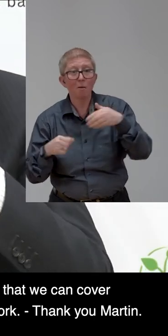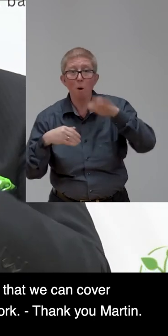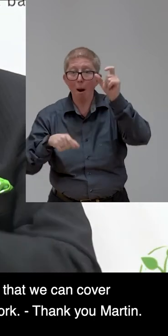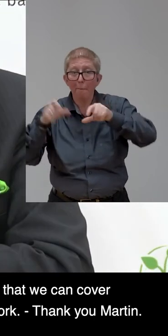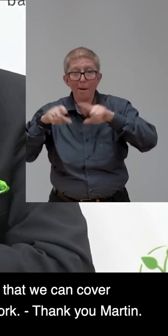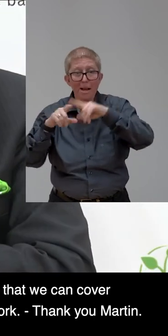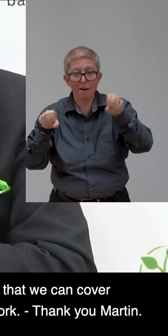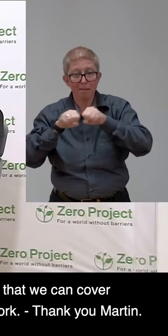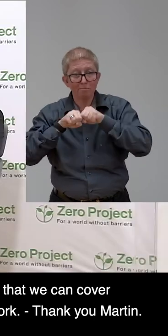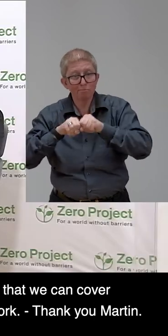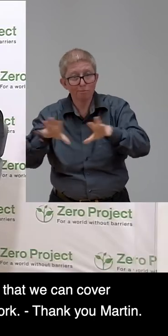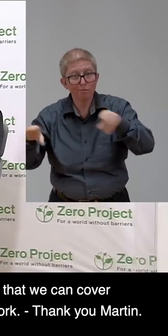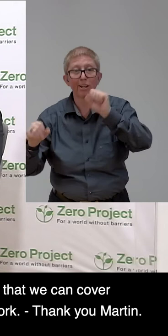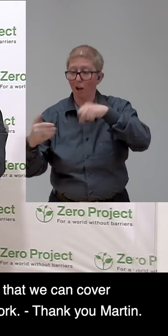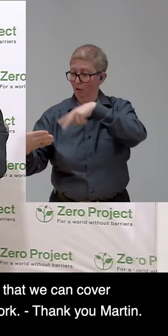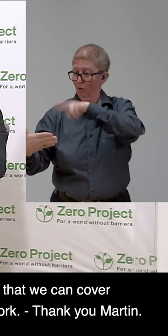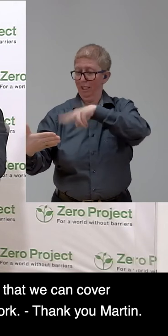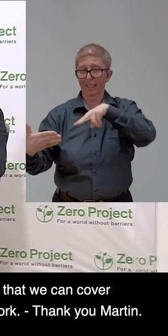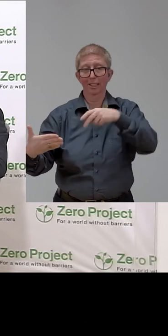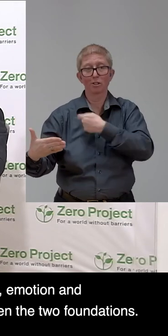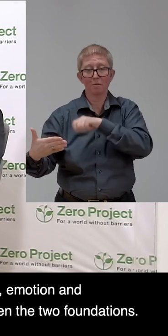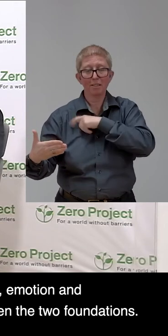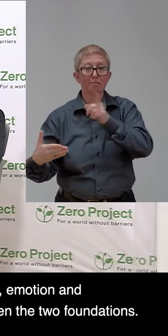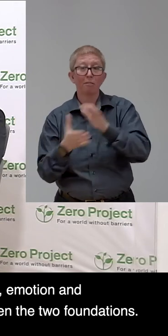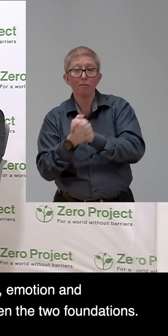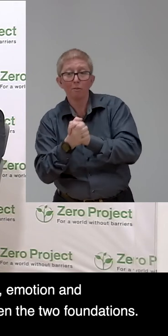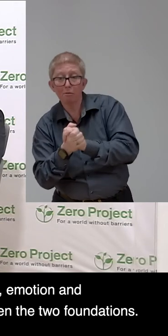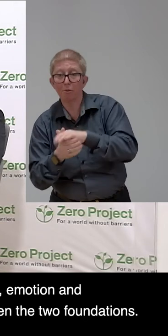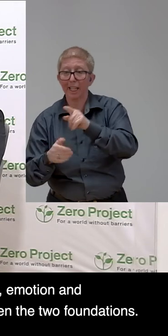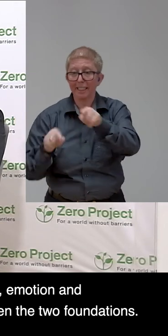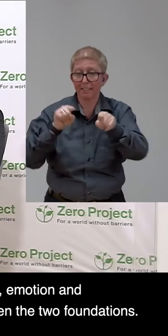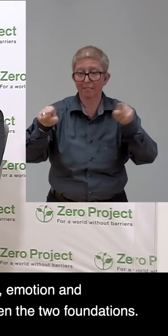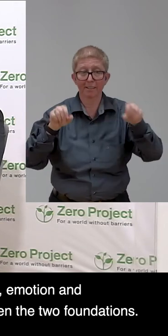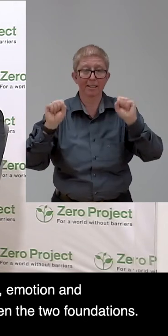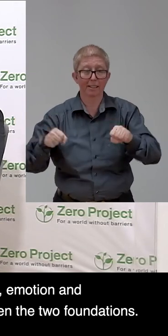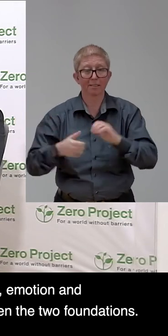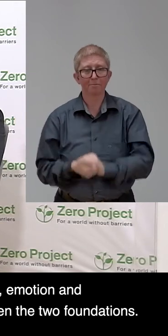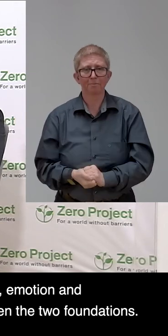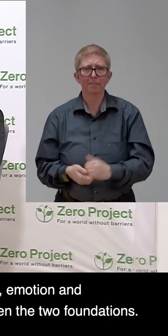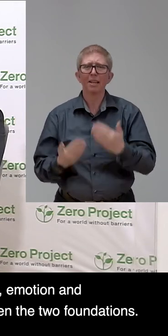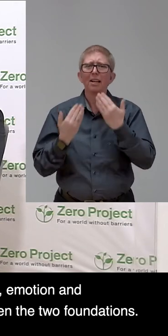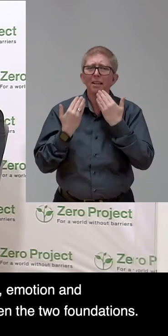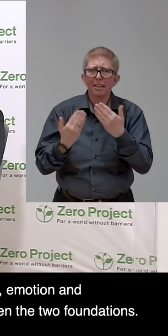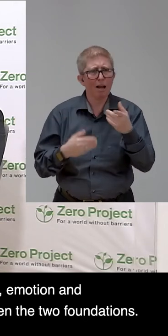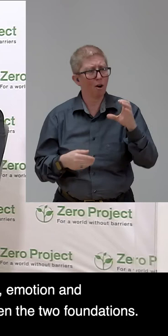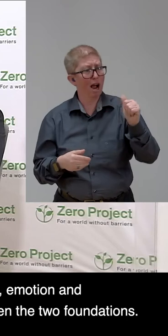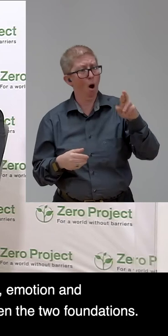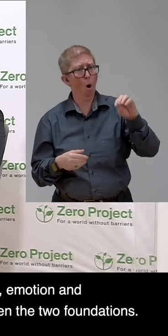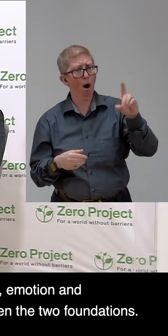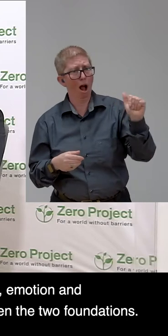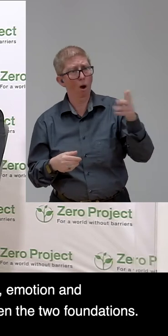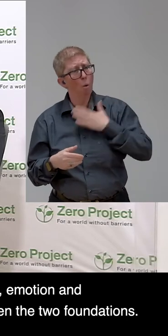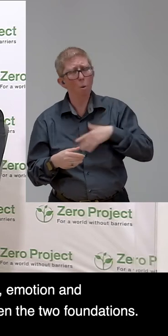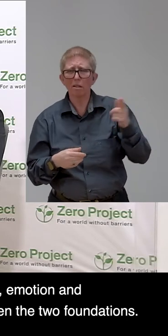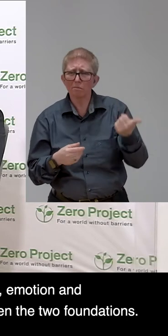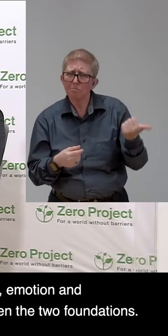friends from our network. Thank you, Martin. So, Carola, you want, hopefully, to add some flavour and emotion and